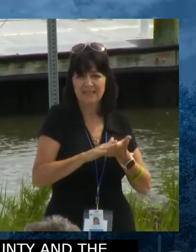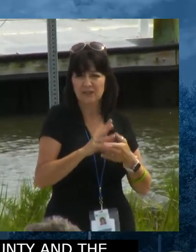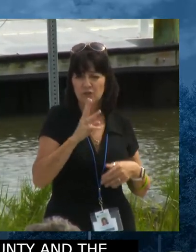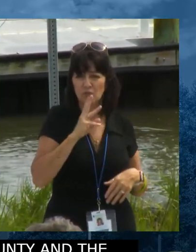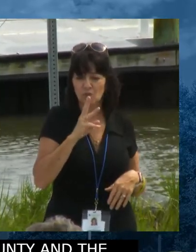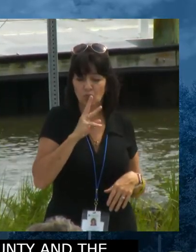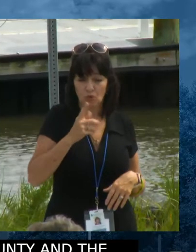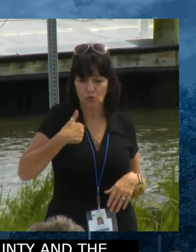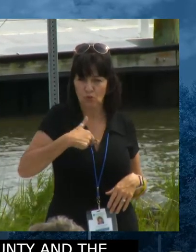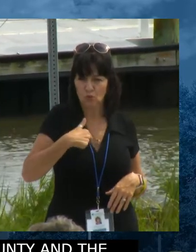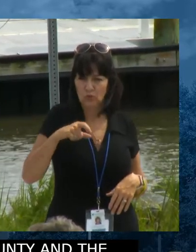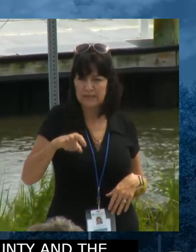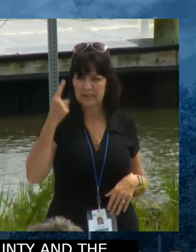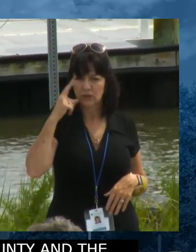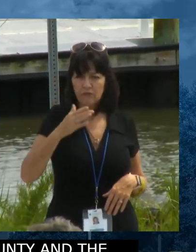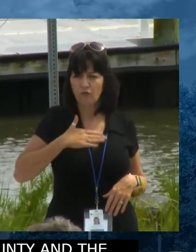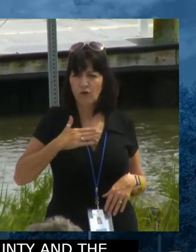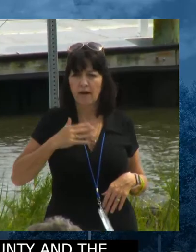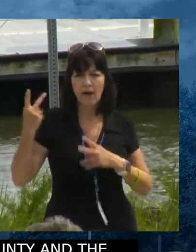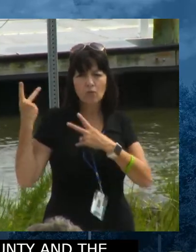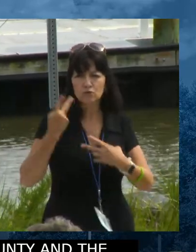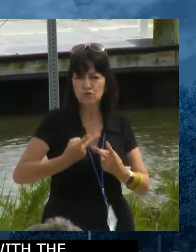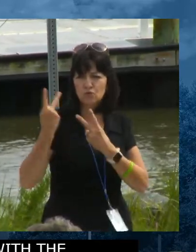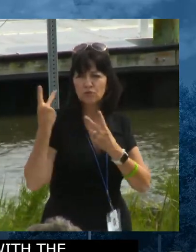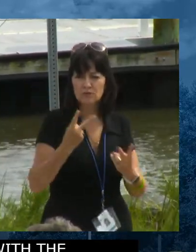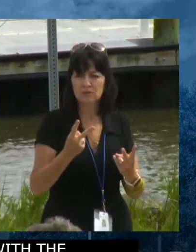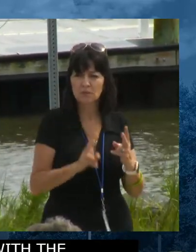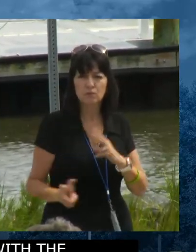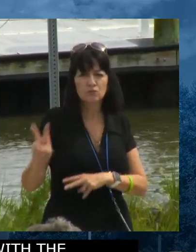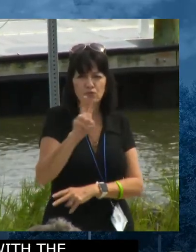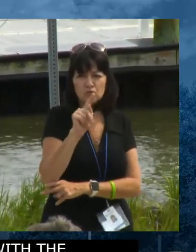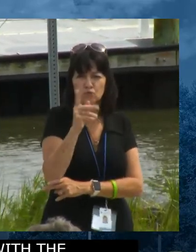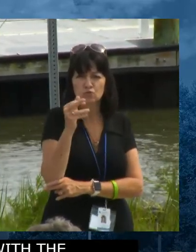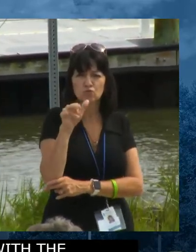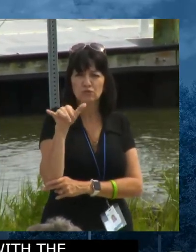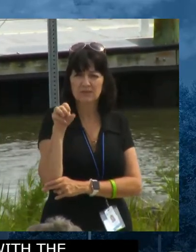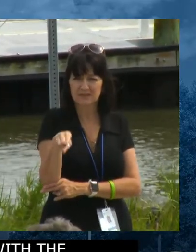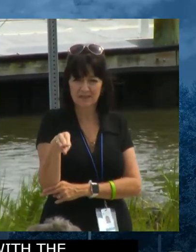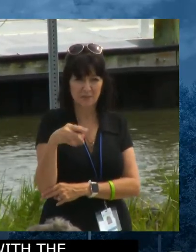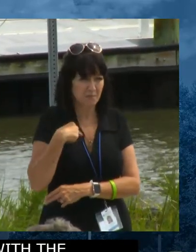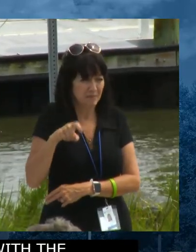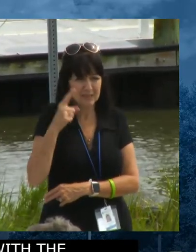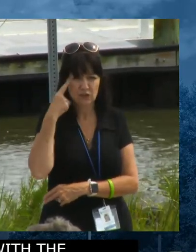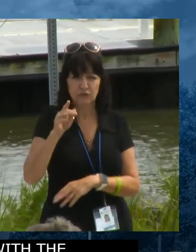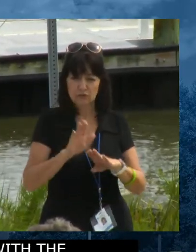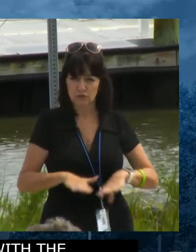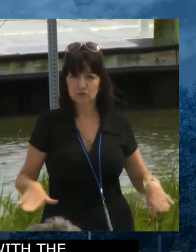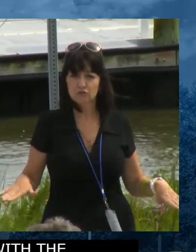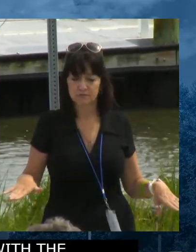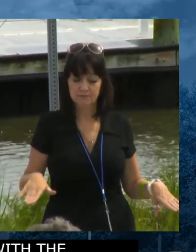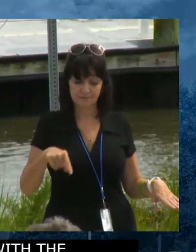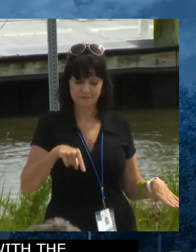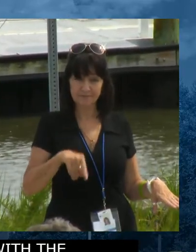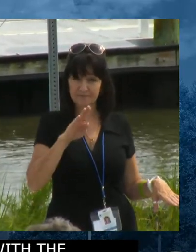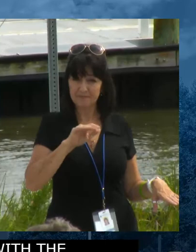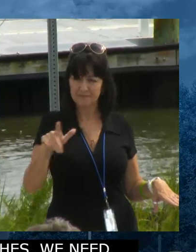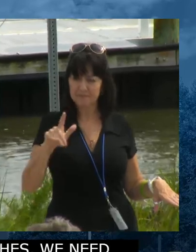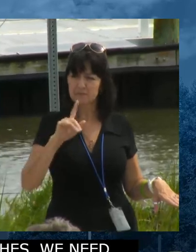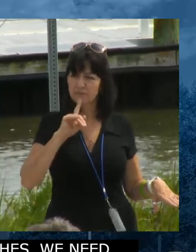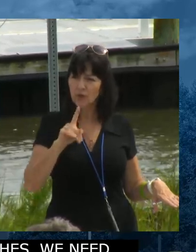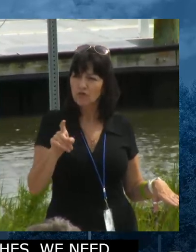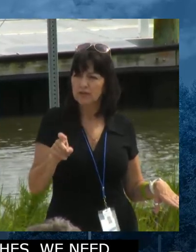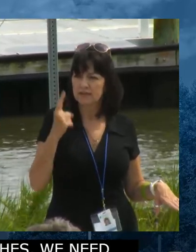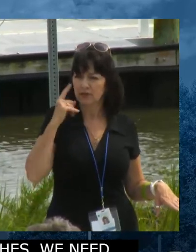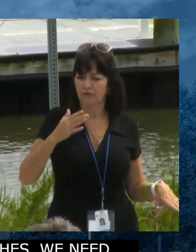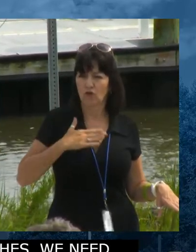we need it for our tourism, we need it for our children. You know, this bill is going to be a legacy bill for all of us that are sitting here, everybody